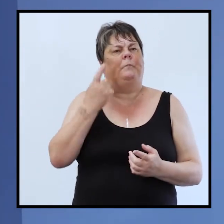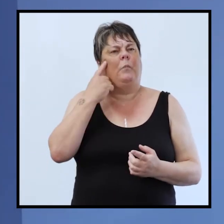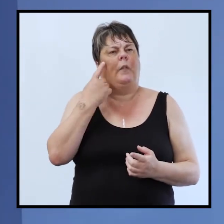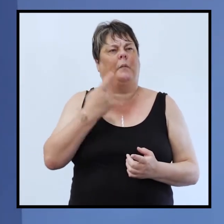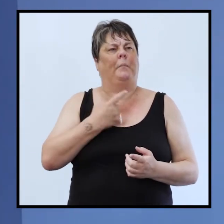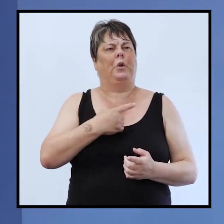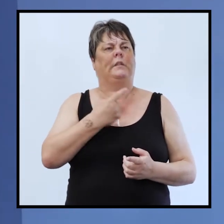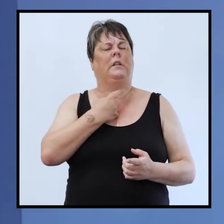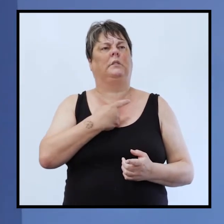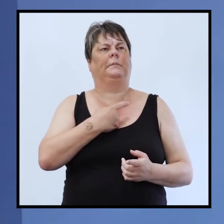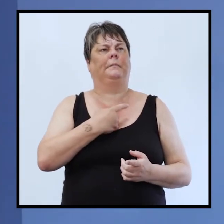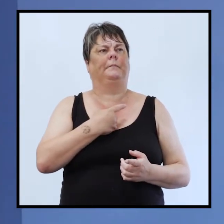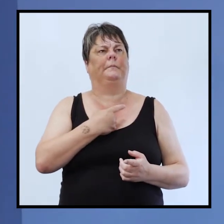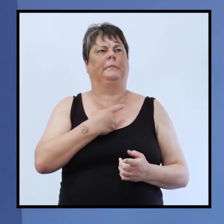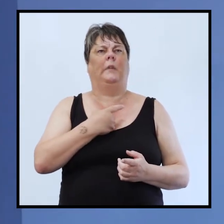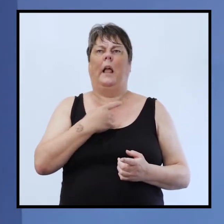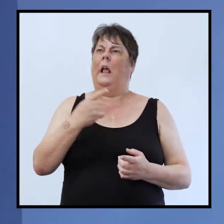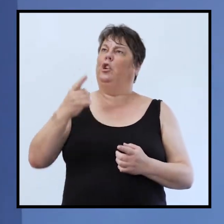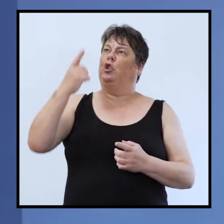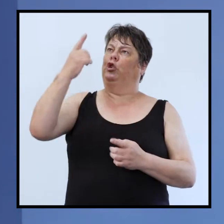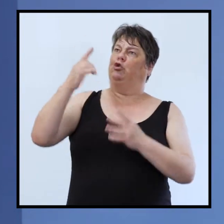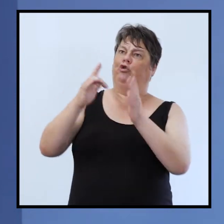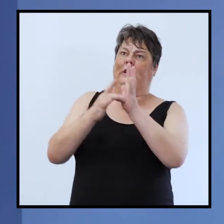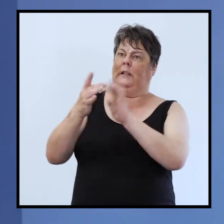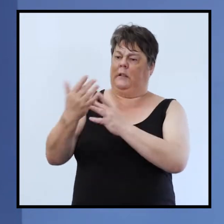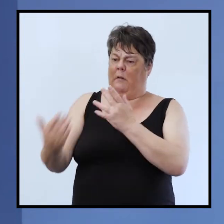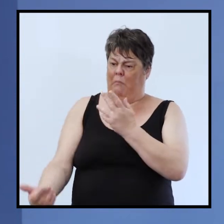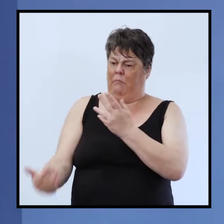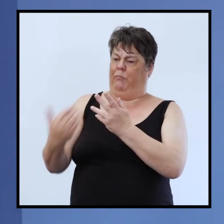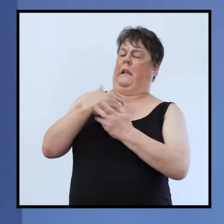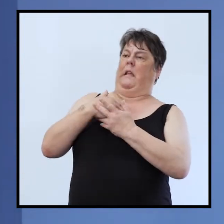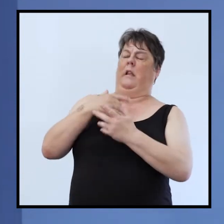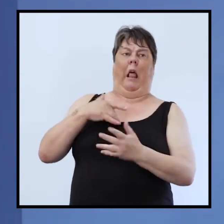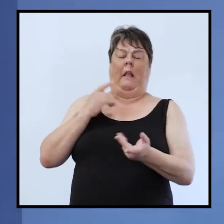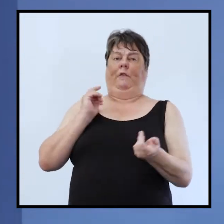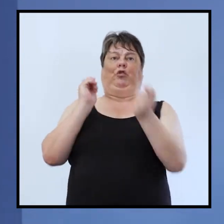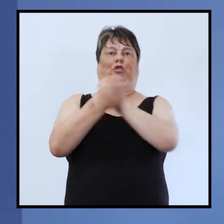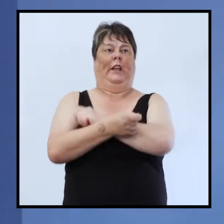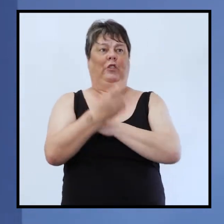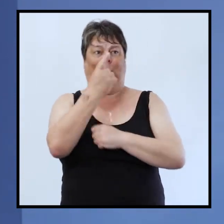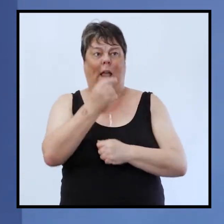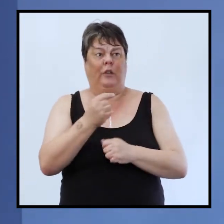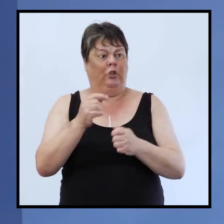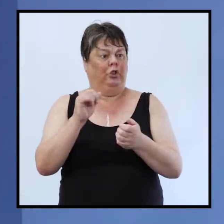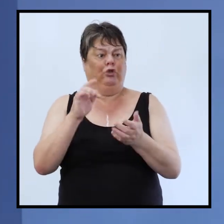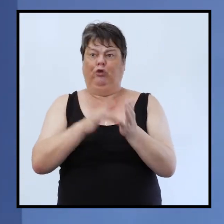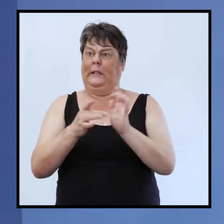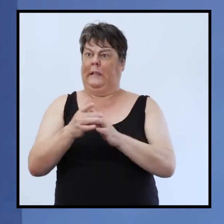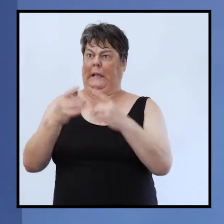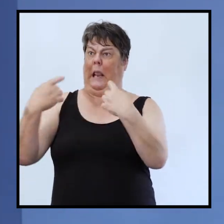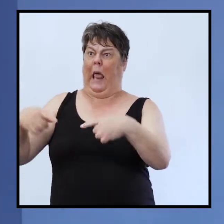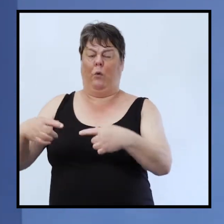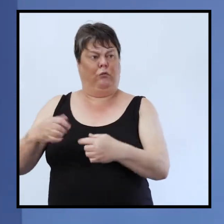idea of jesus disrupting our lives he can do that he doesn't he doesn't he doesn't care he has the right to disrupt our lives he is the lord